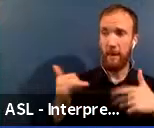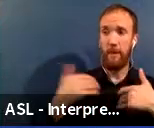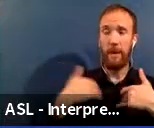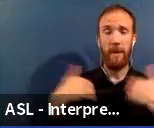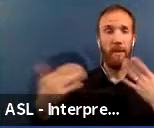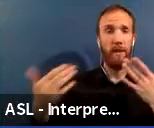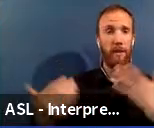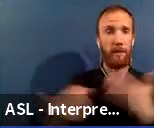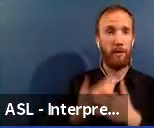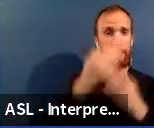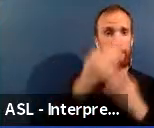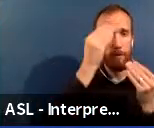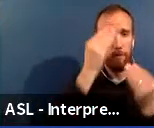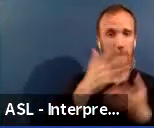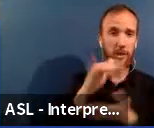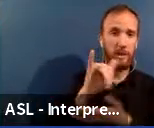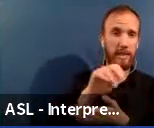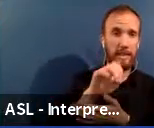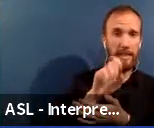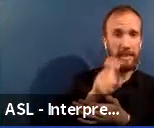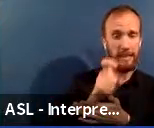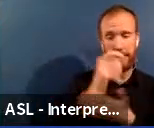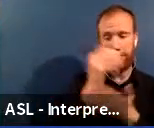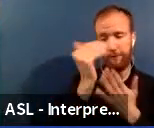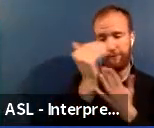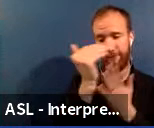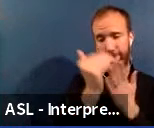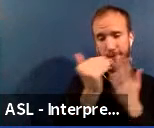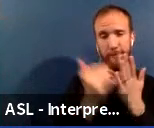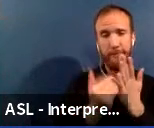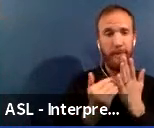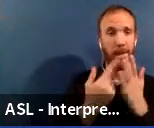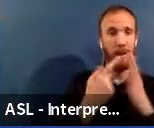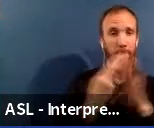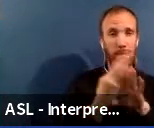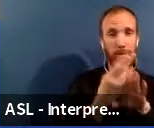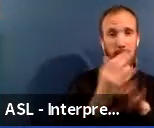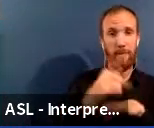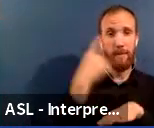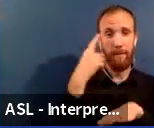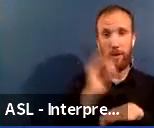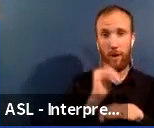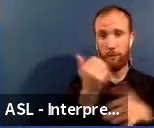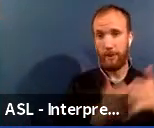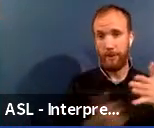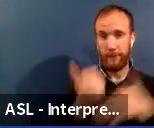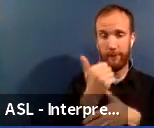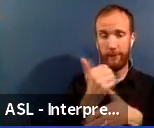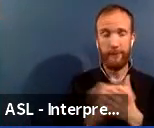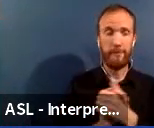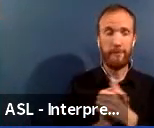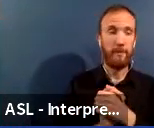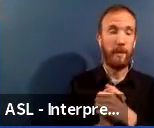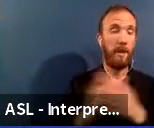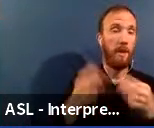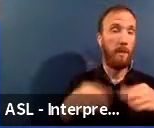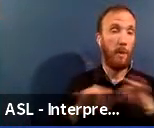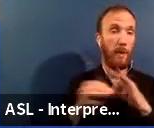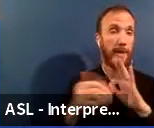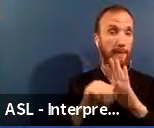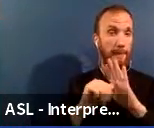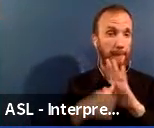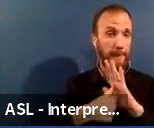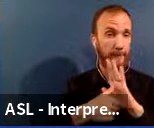index that we are using in this year's prioritization. A few points to highlight, he mentioned, was that the